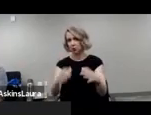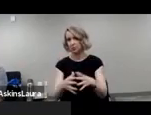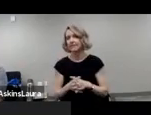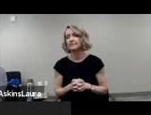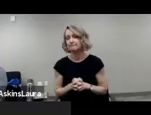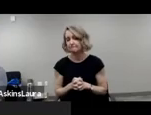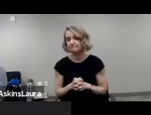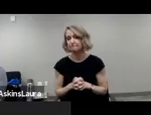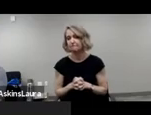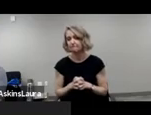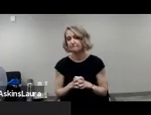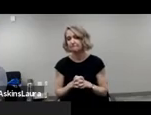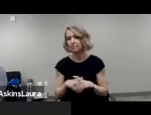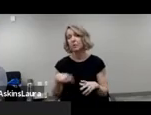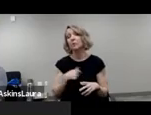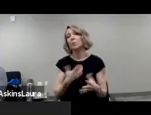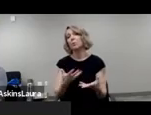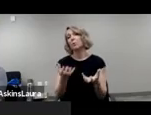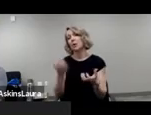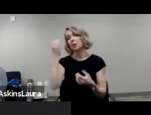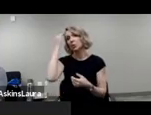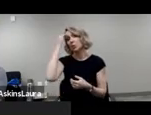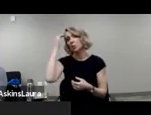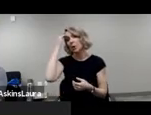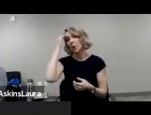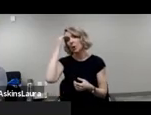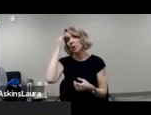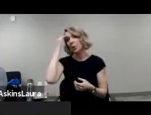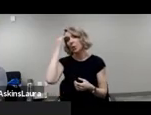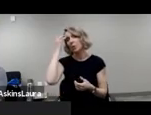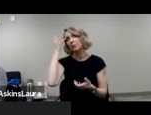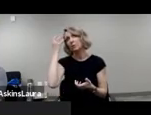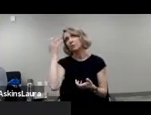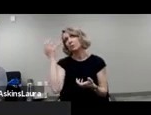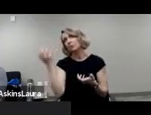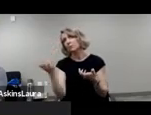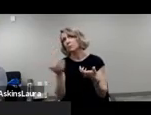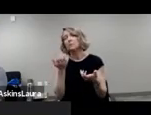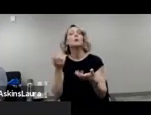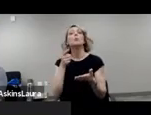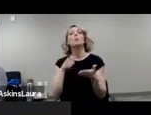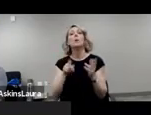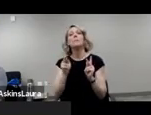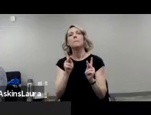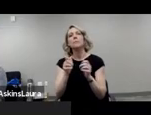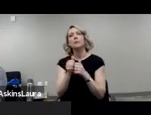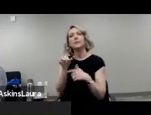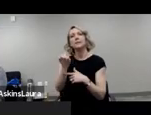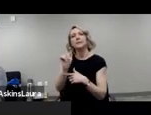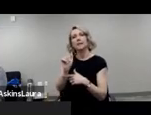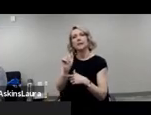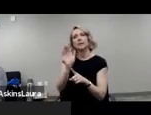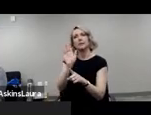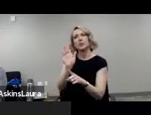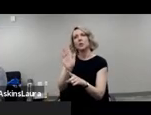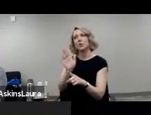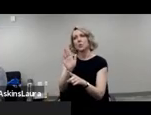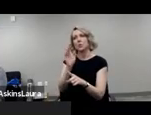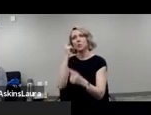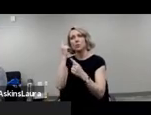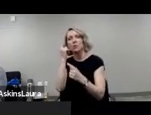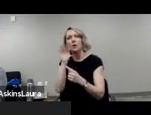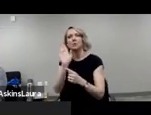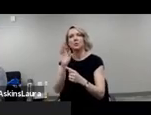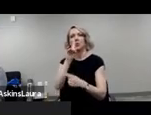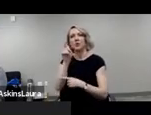We wanted to know what people with disabilities want to know about the census, and